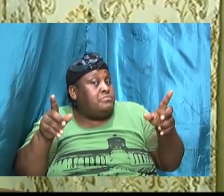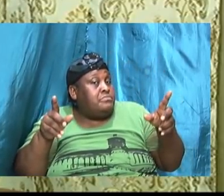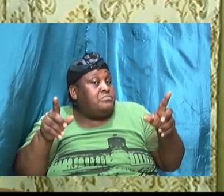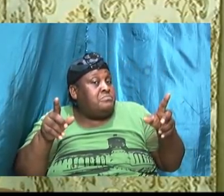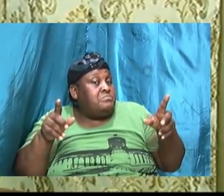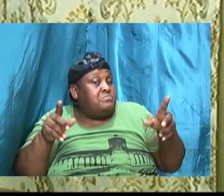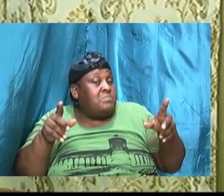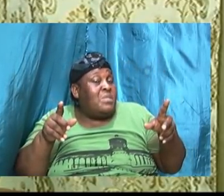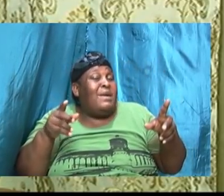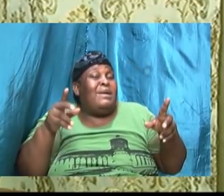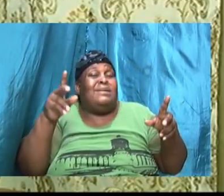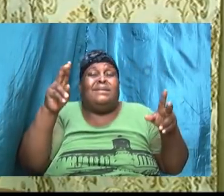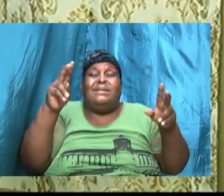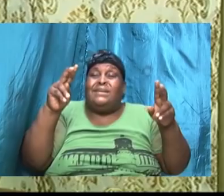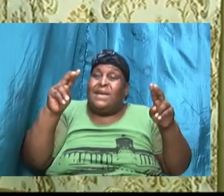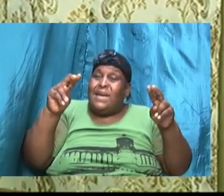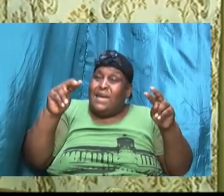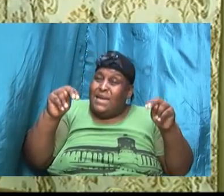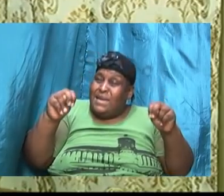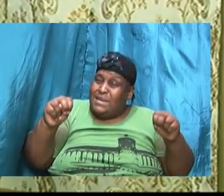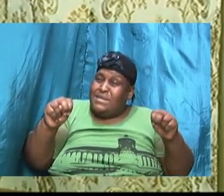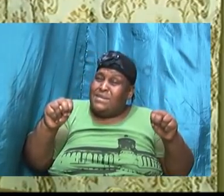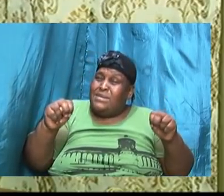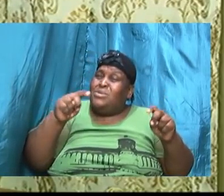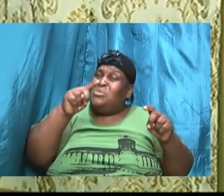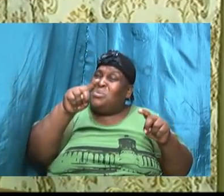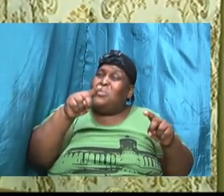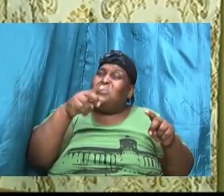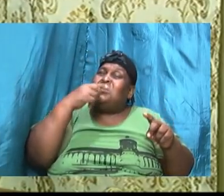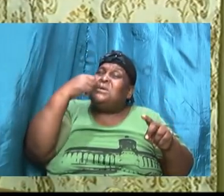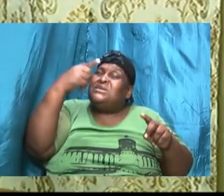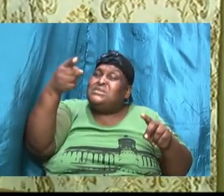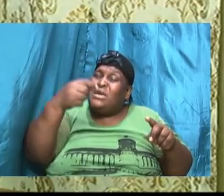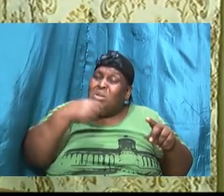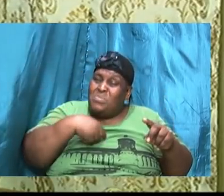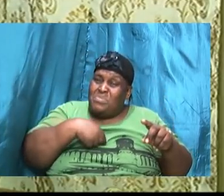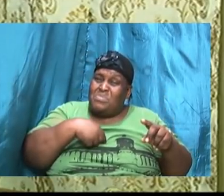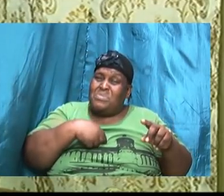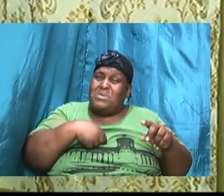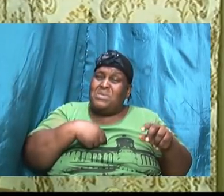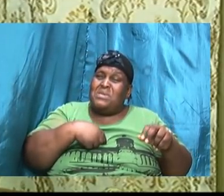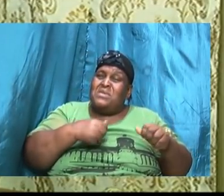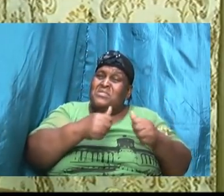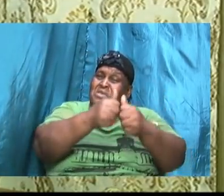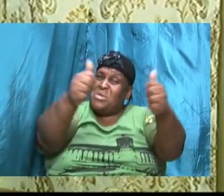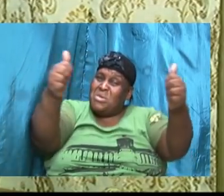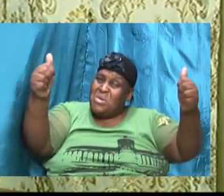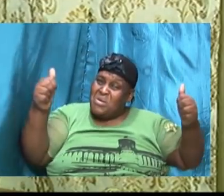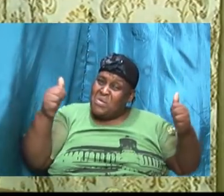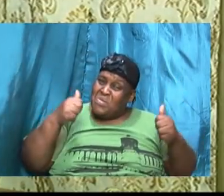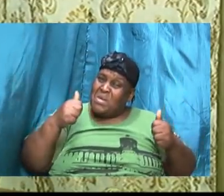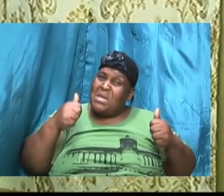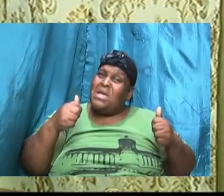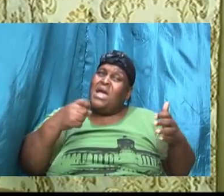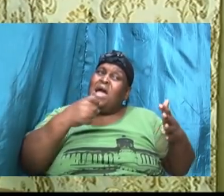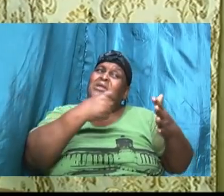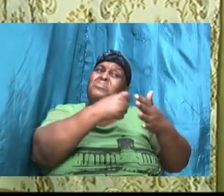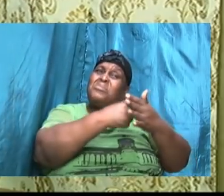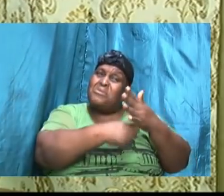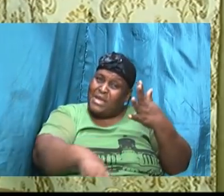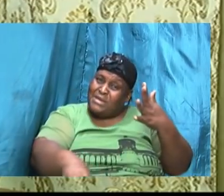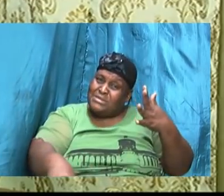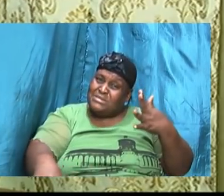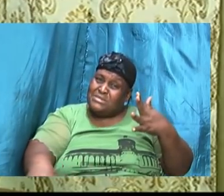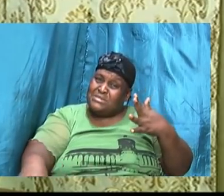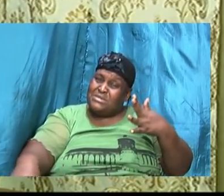I need you to tell me the neighborhood that I should look in I need you to tell me the price range that I should look in and I need you